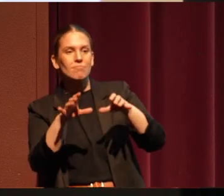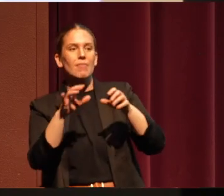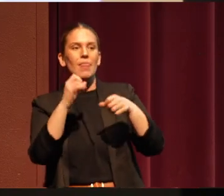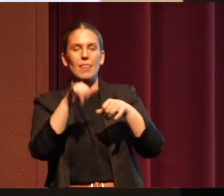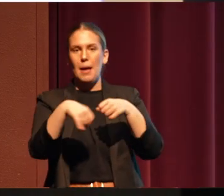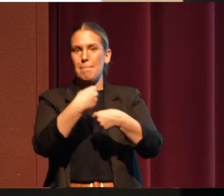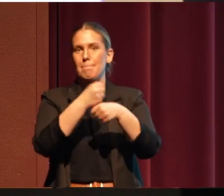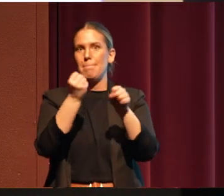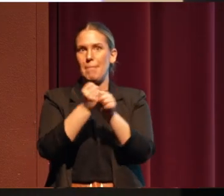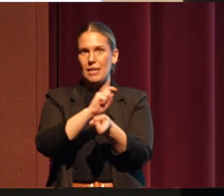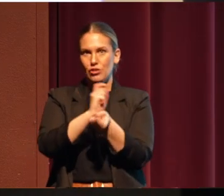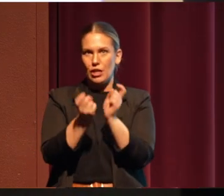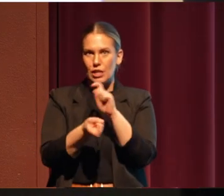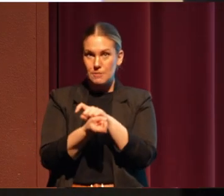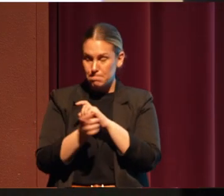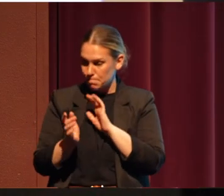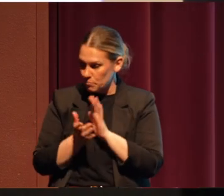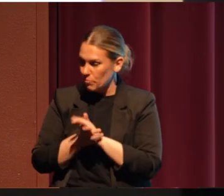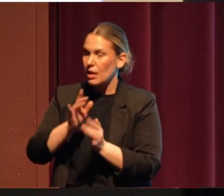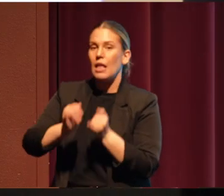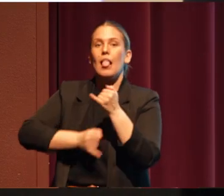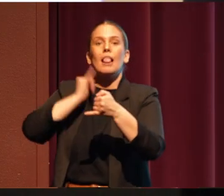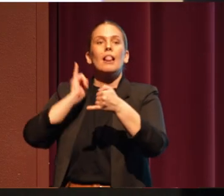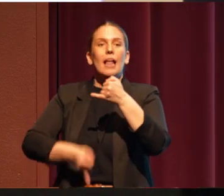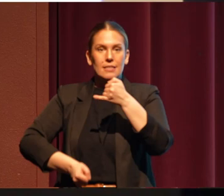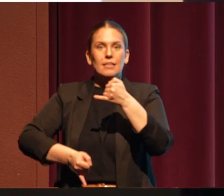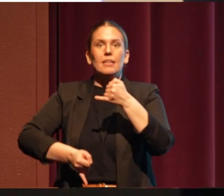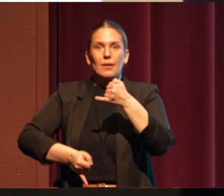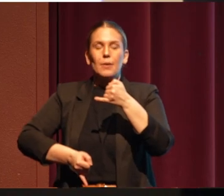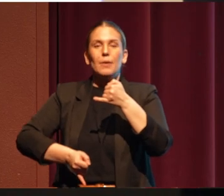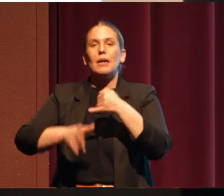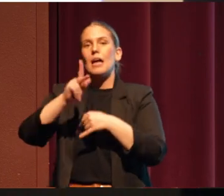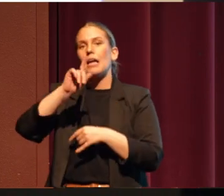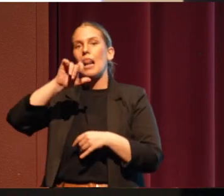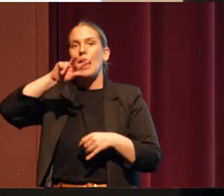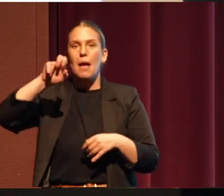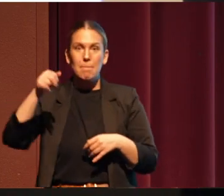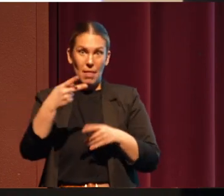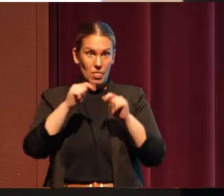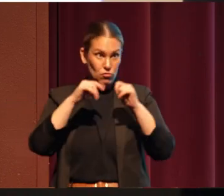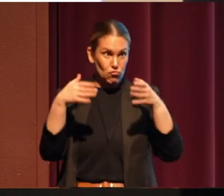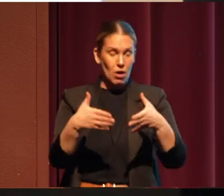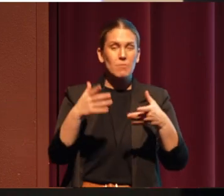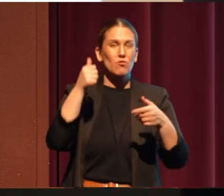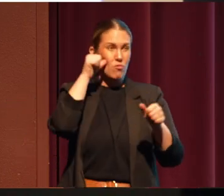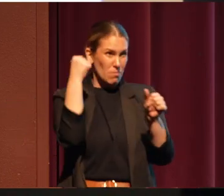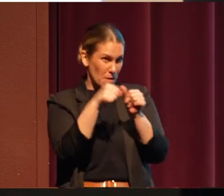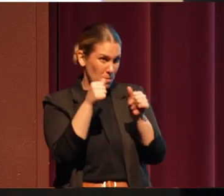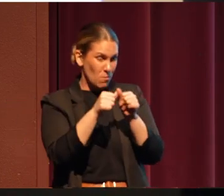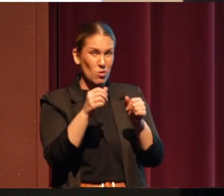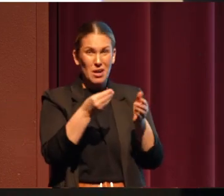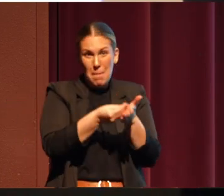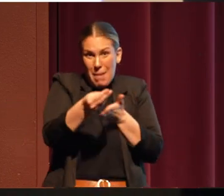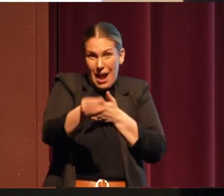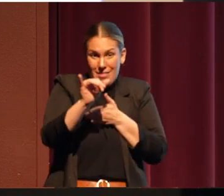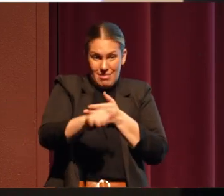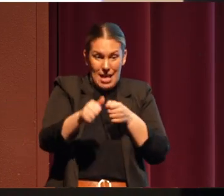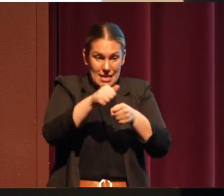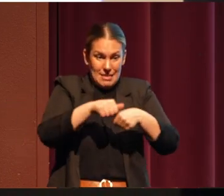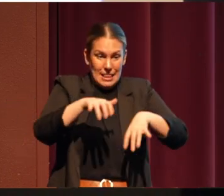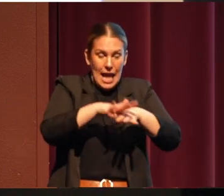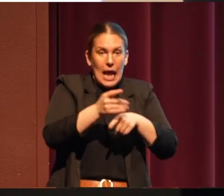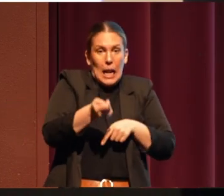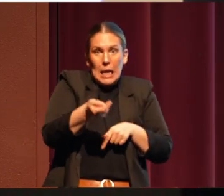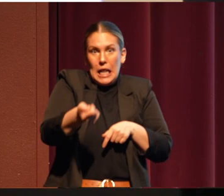change. And lastly, the Klamath tribes. Remember, we're buying that land back an acre at a time. We have the